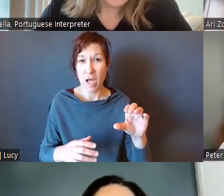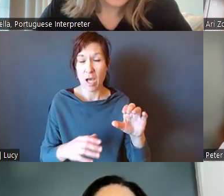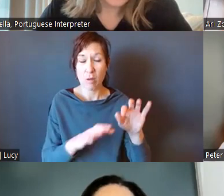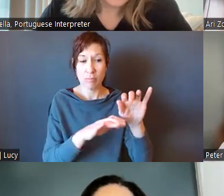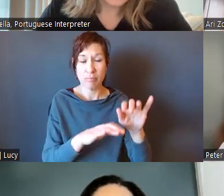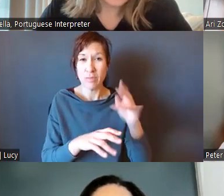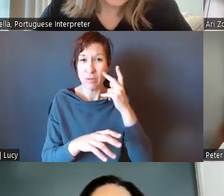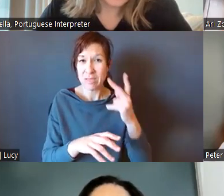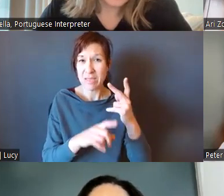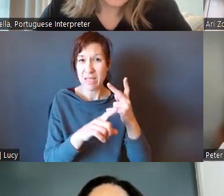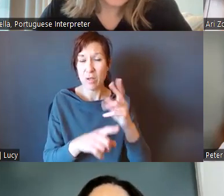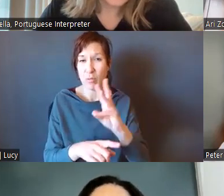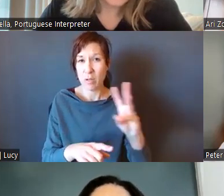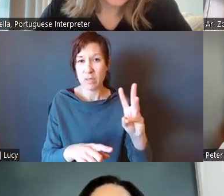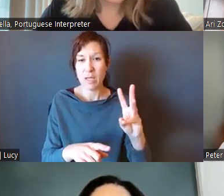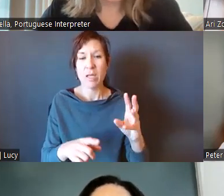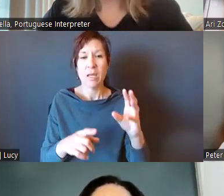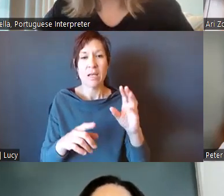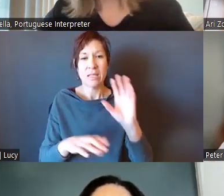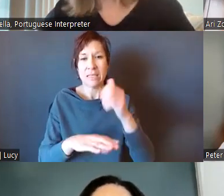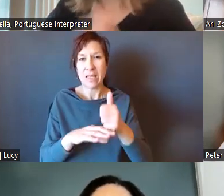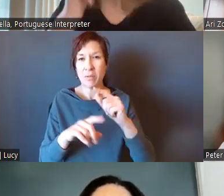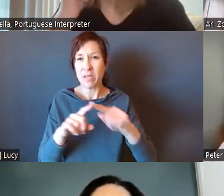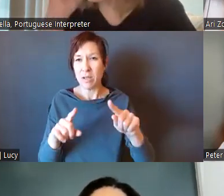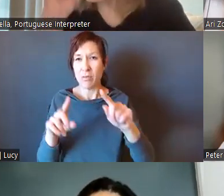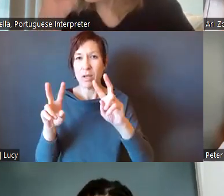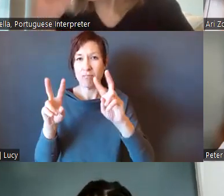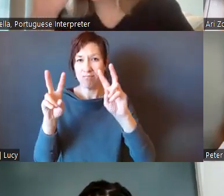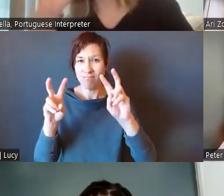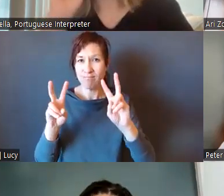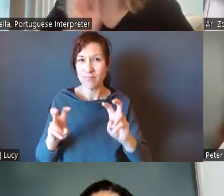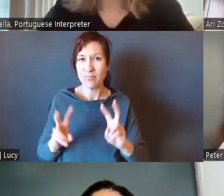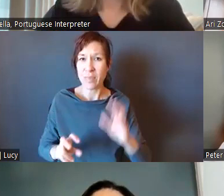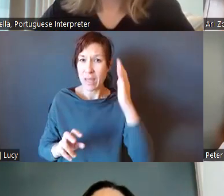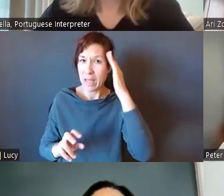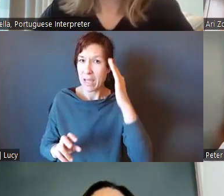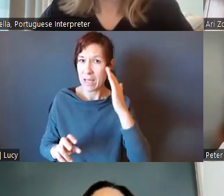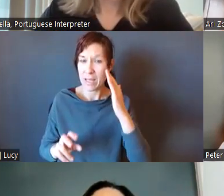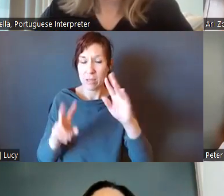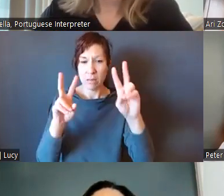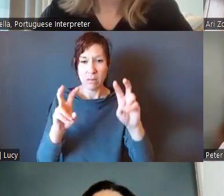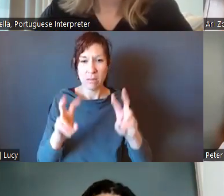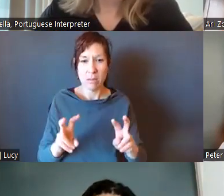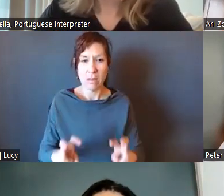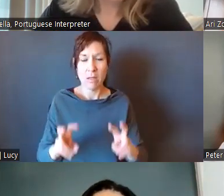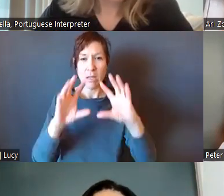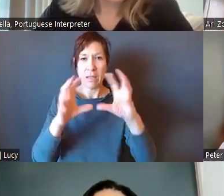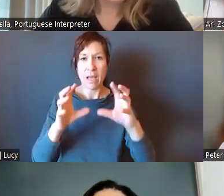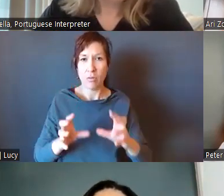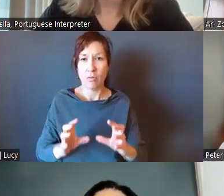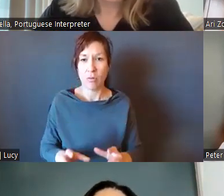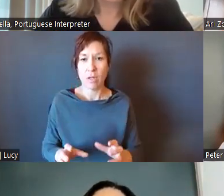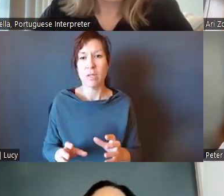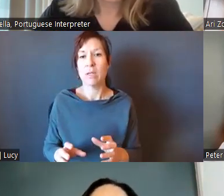specific headings and categorize them so that at any time our staff could go in and consult